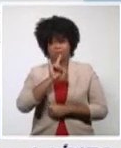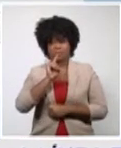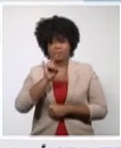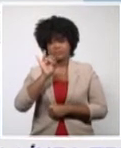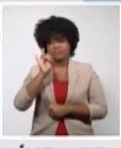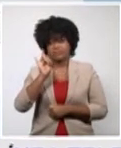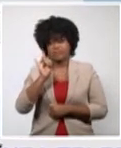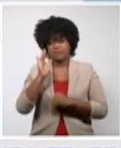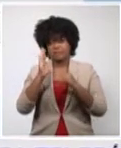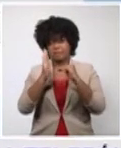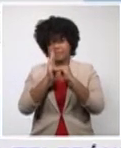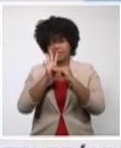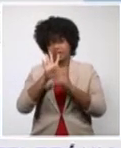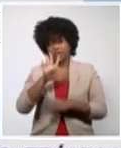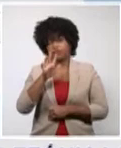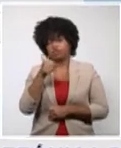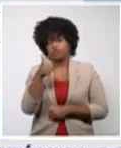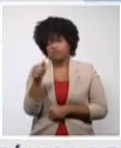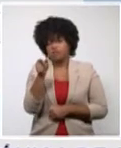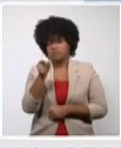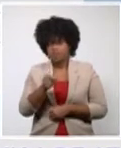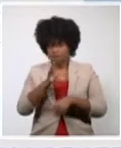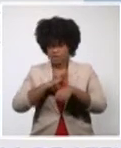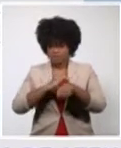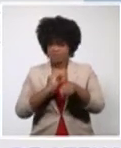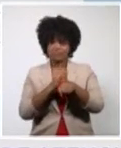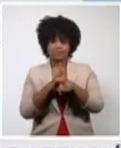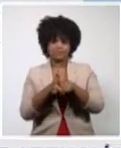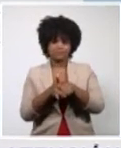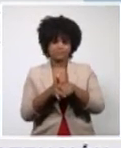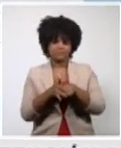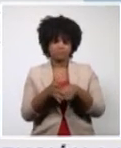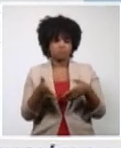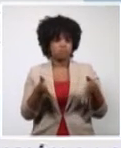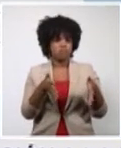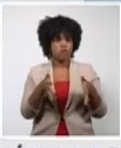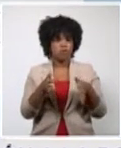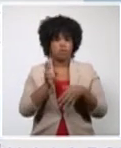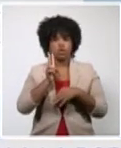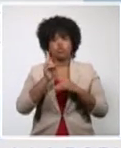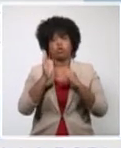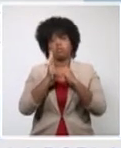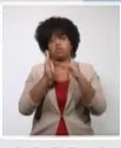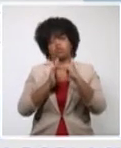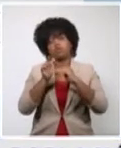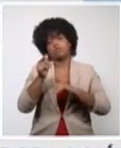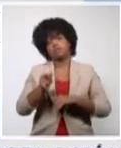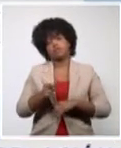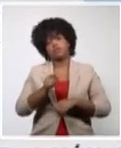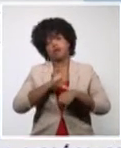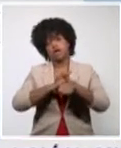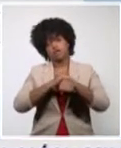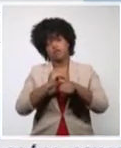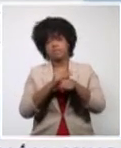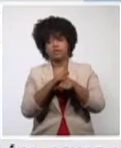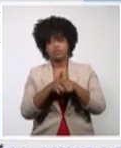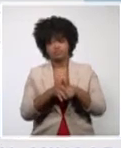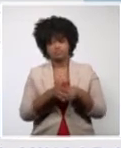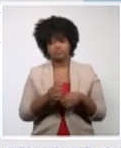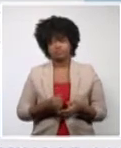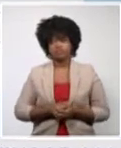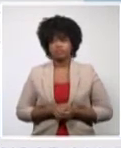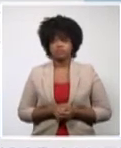,997,510 confirmed cases, already risen almost 2